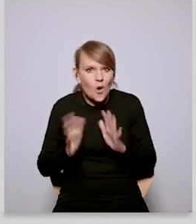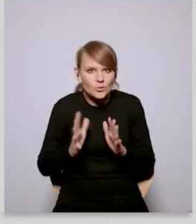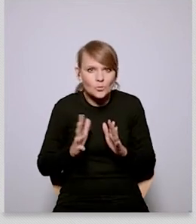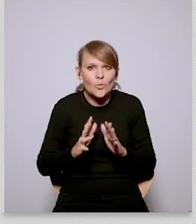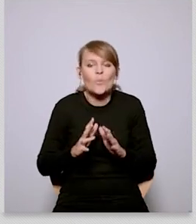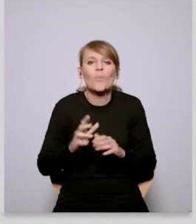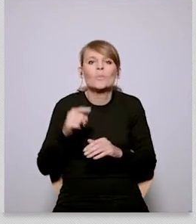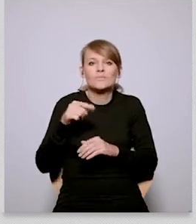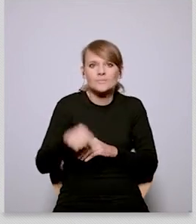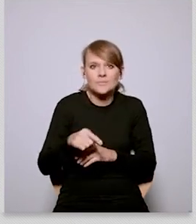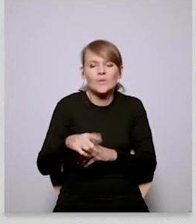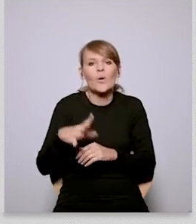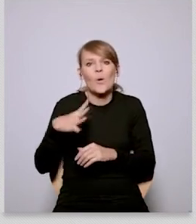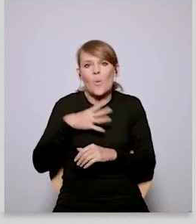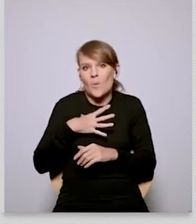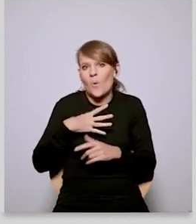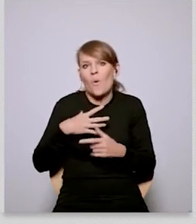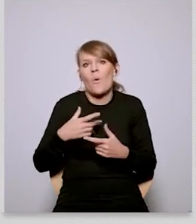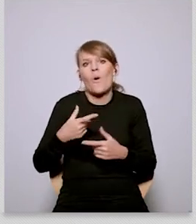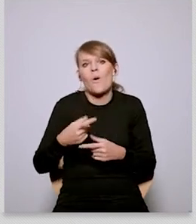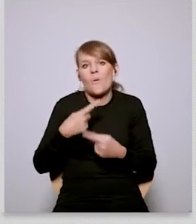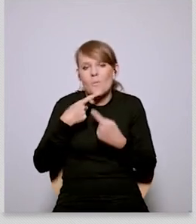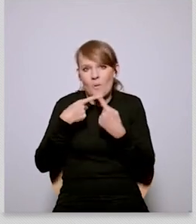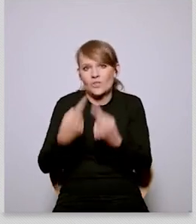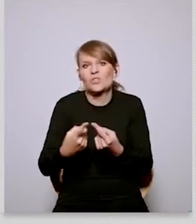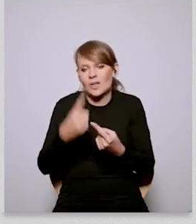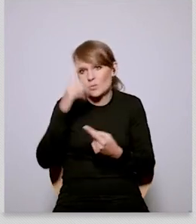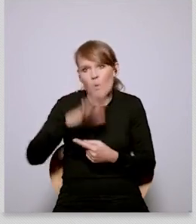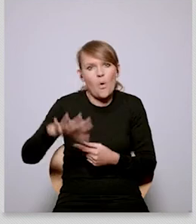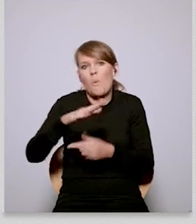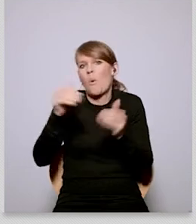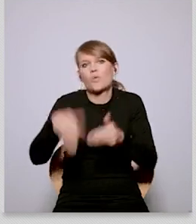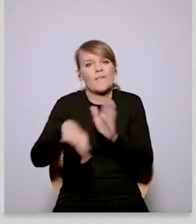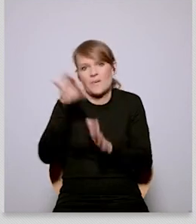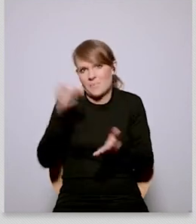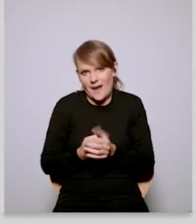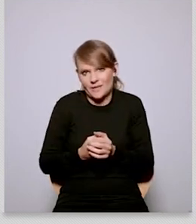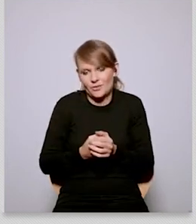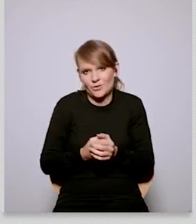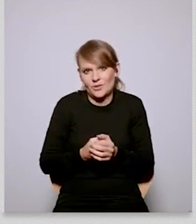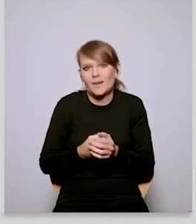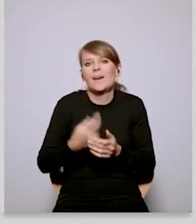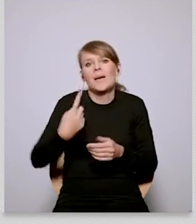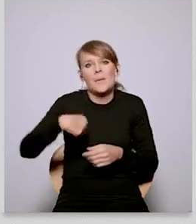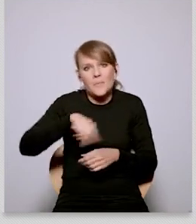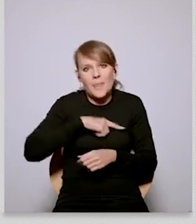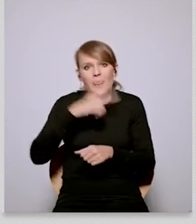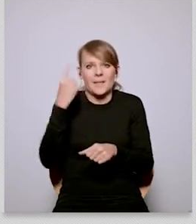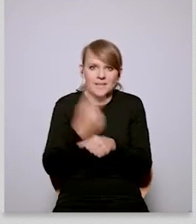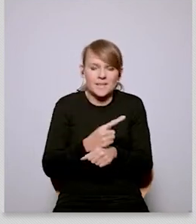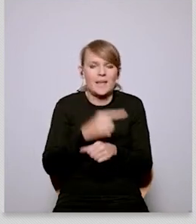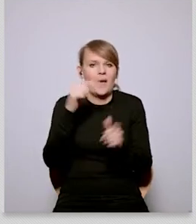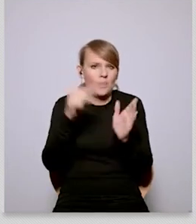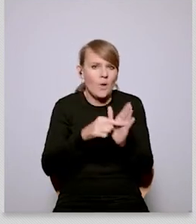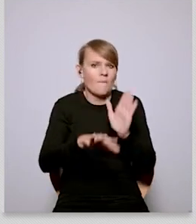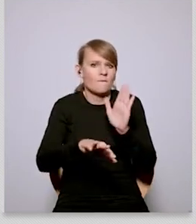that we're making something that we're doing um uh in order to do the right thing um on uh the global